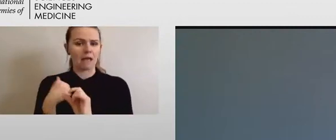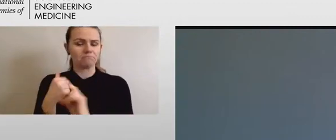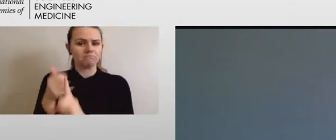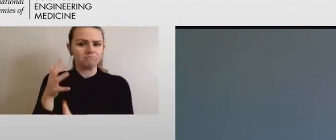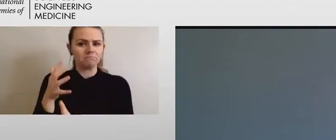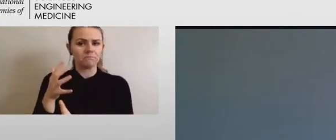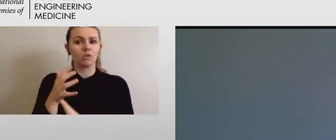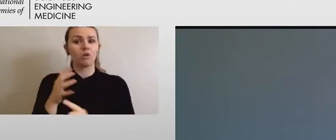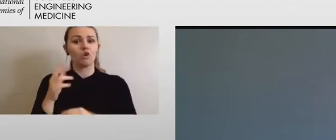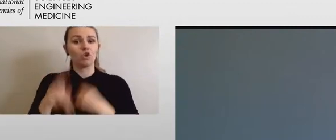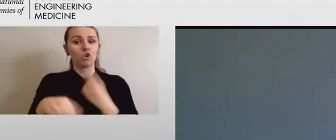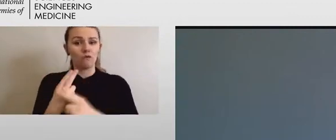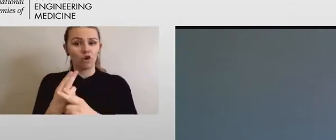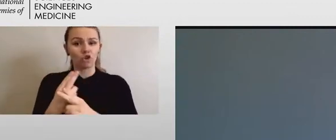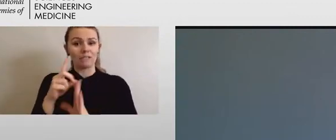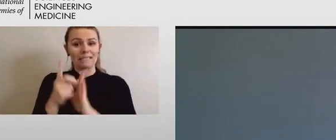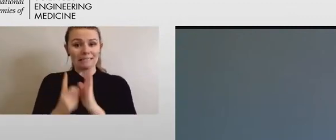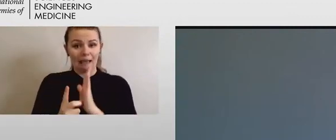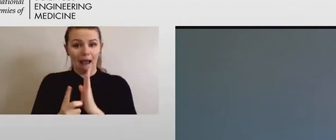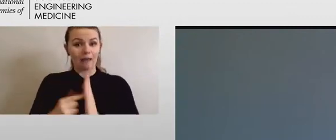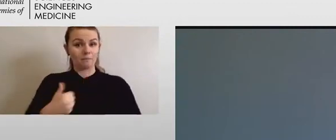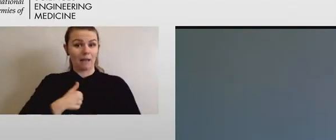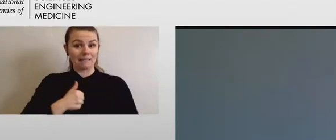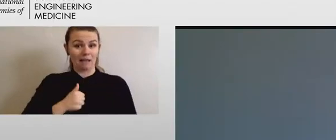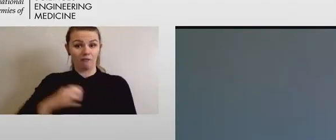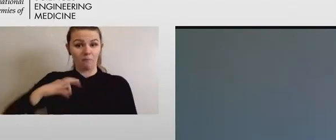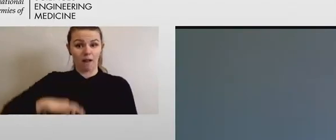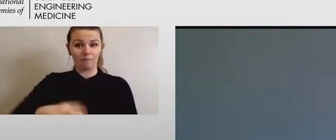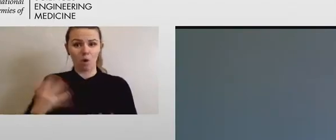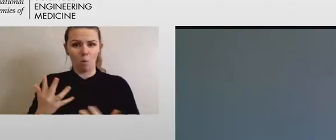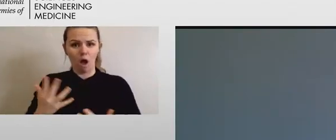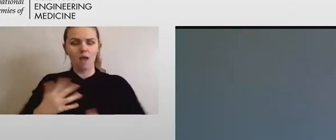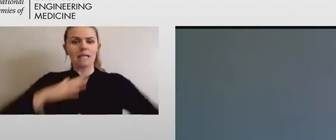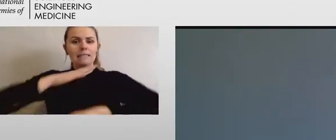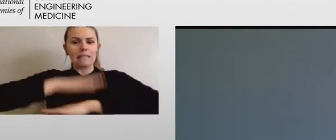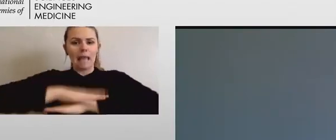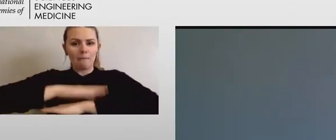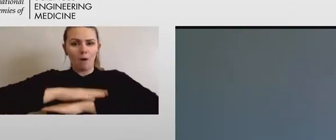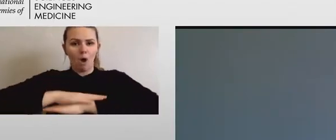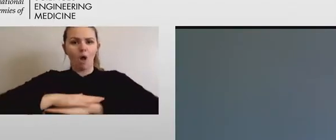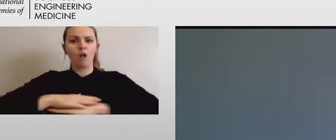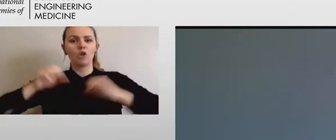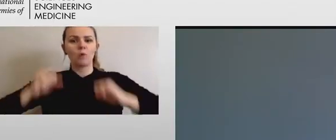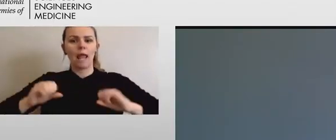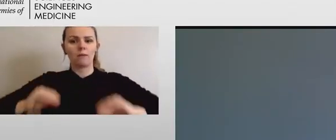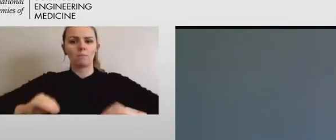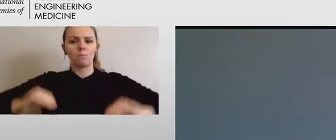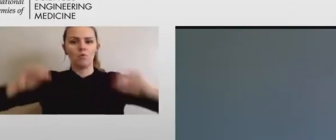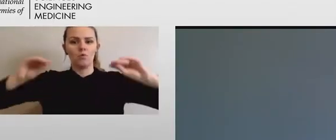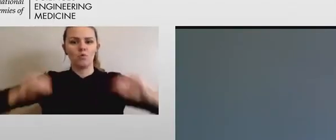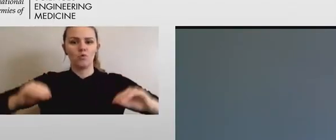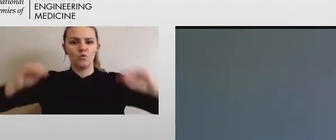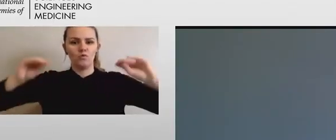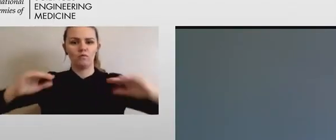benefited from was a height-adjustable table in the lab that I did my PhD thesis work.